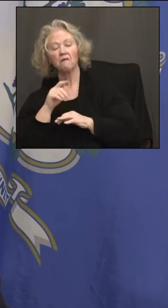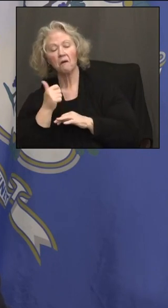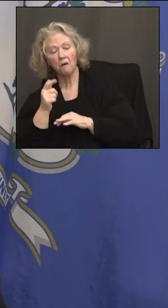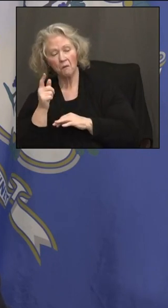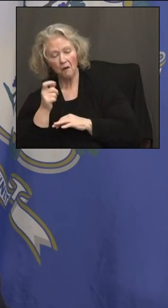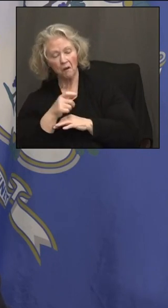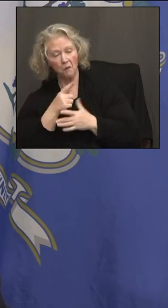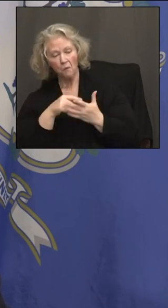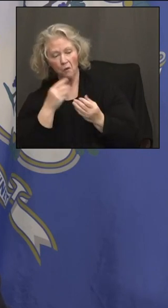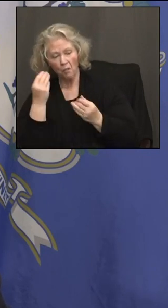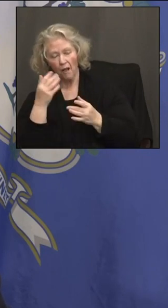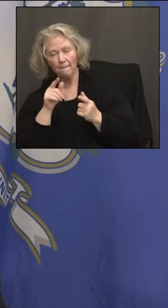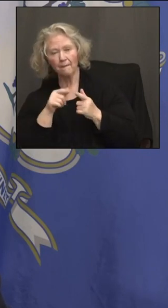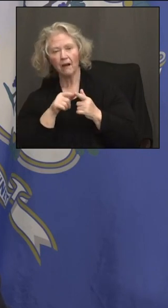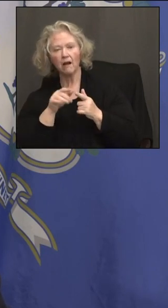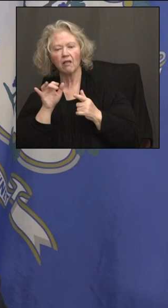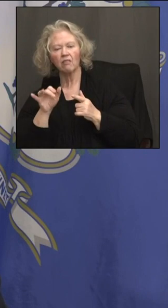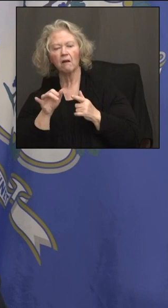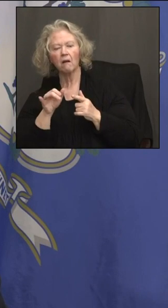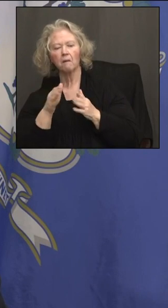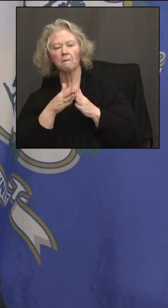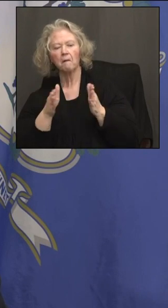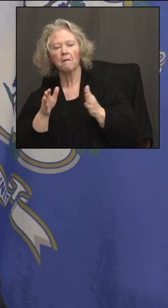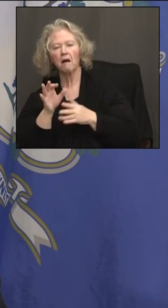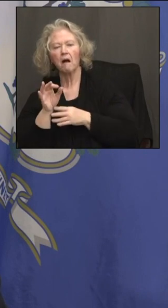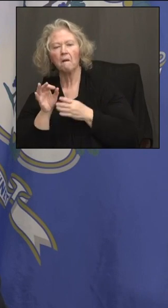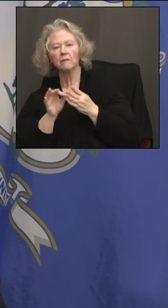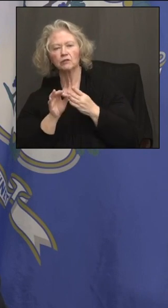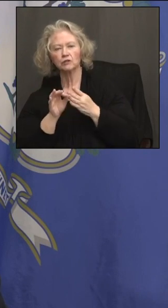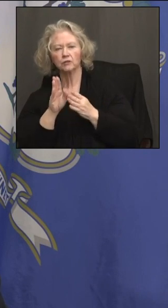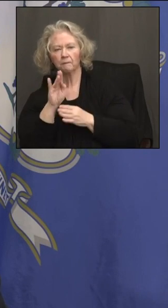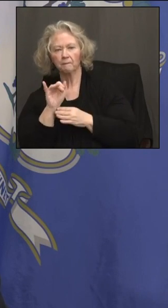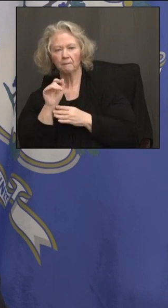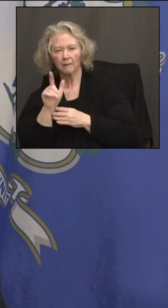are your thoughts on the public option bill that was voted out of the Finance Committee?